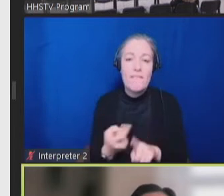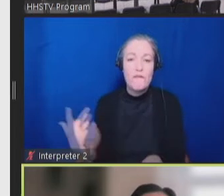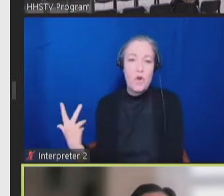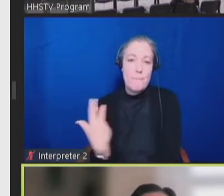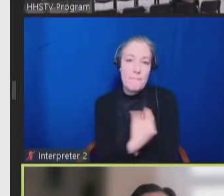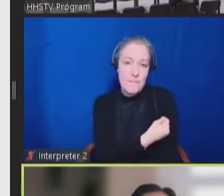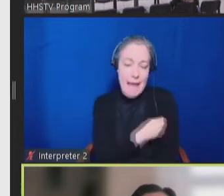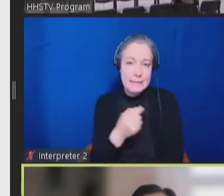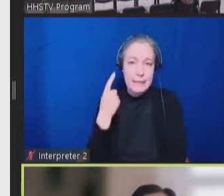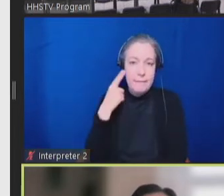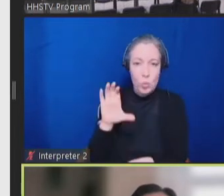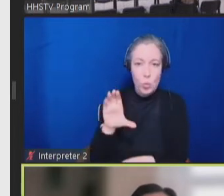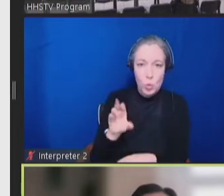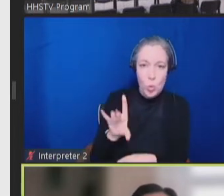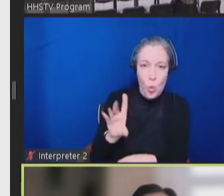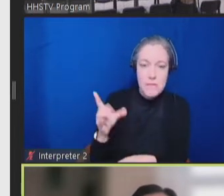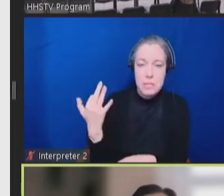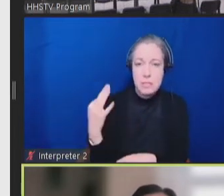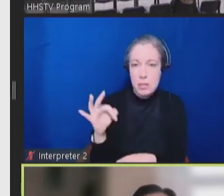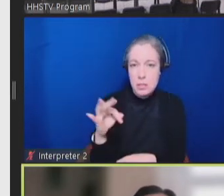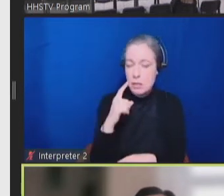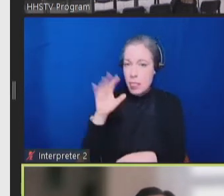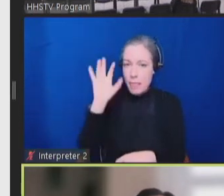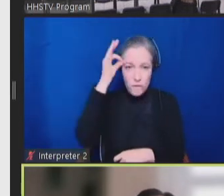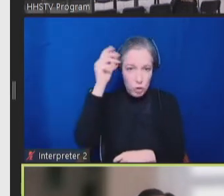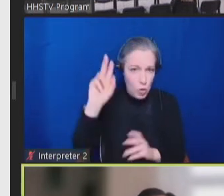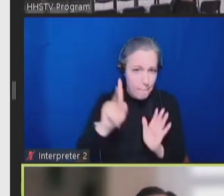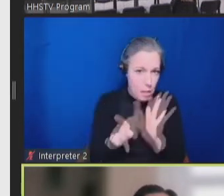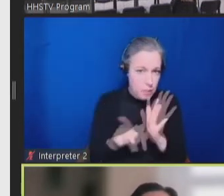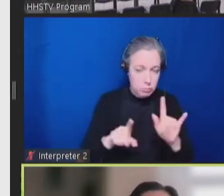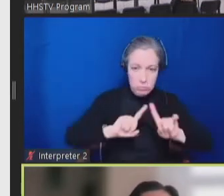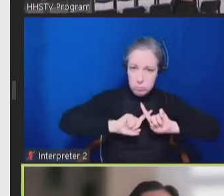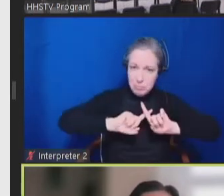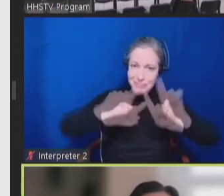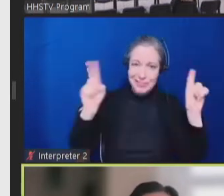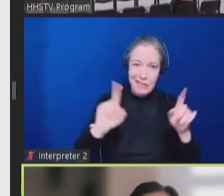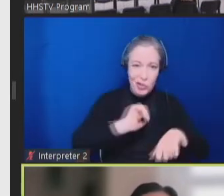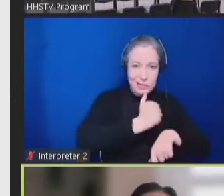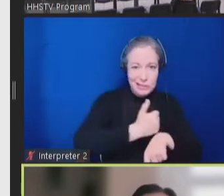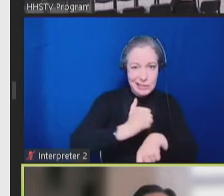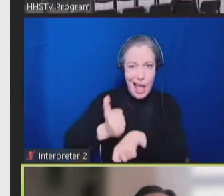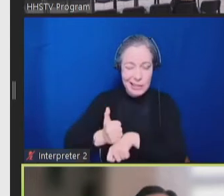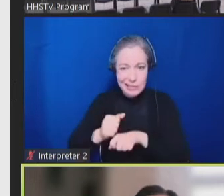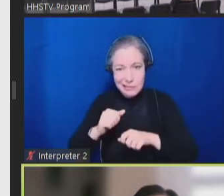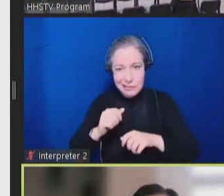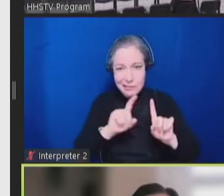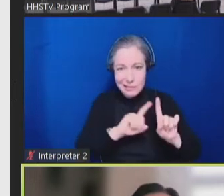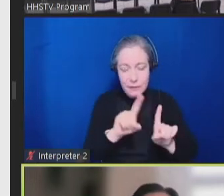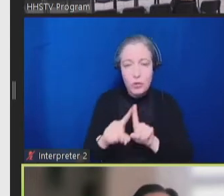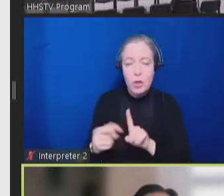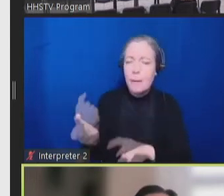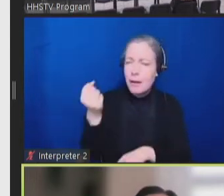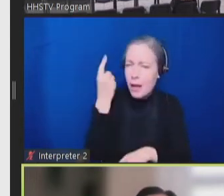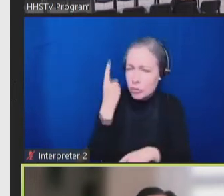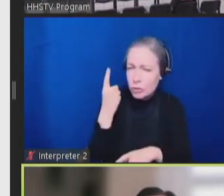differed by setting at that time. And so, people with disabilities are everywhere.